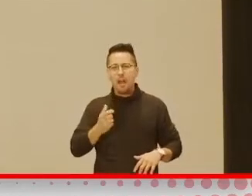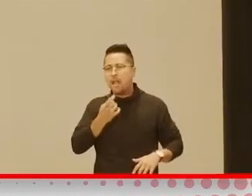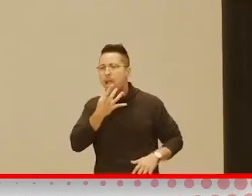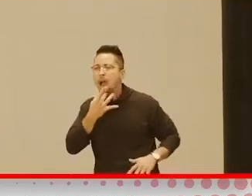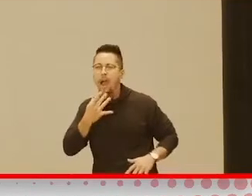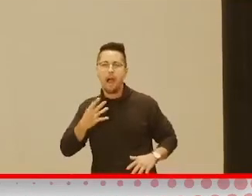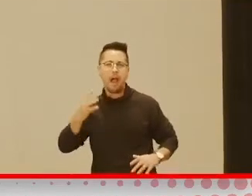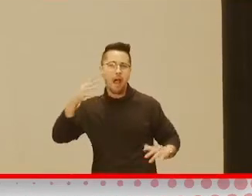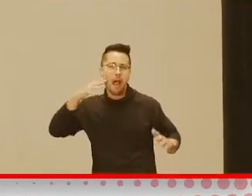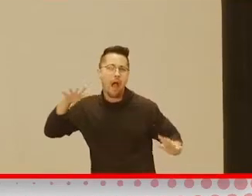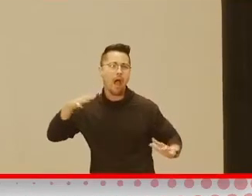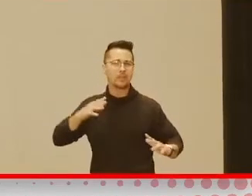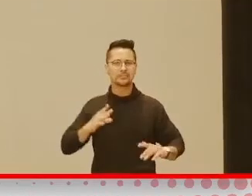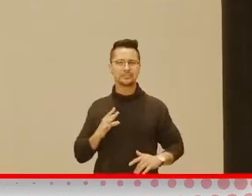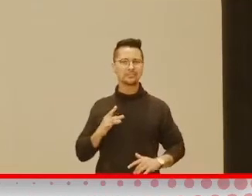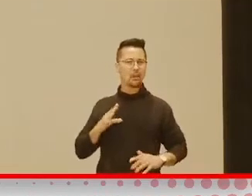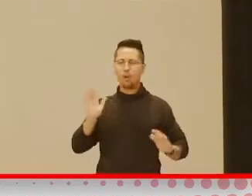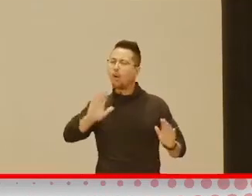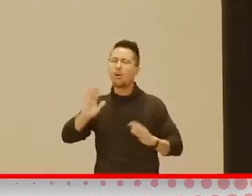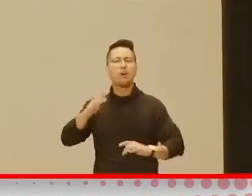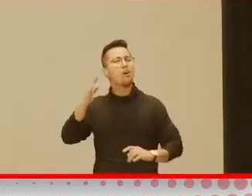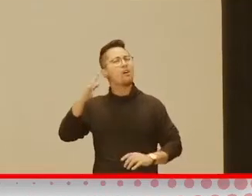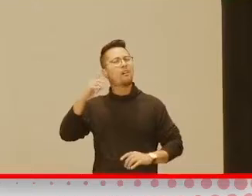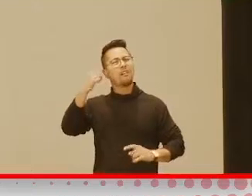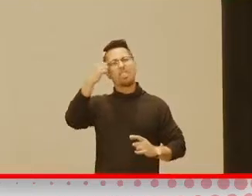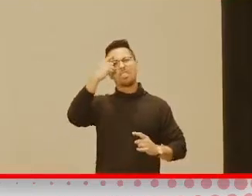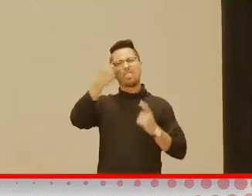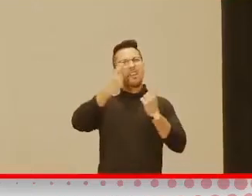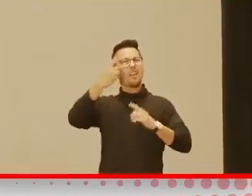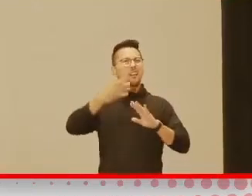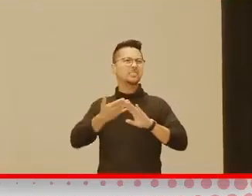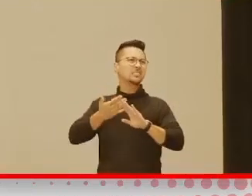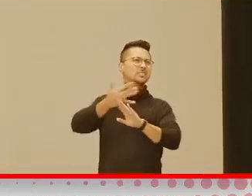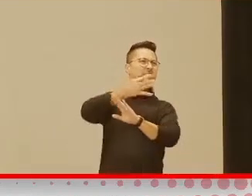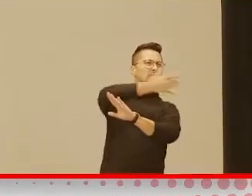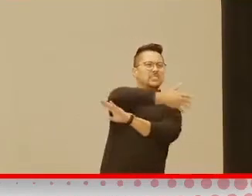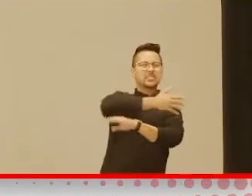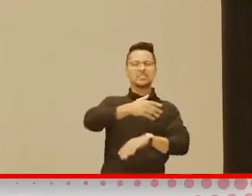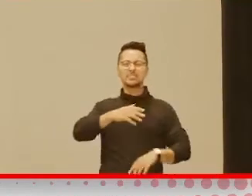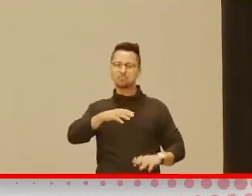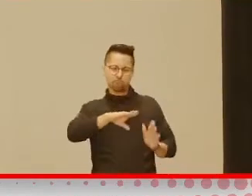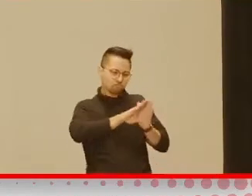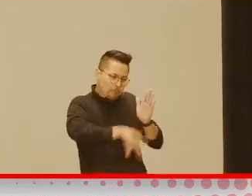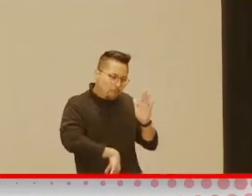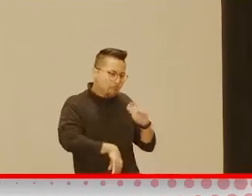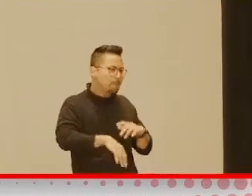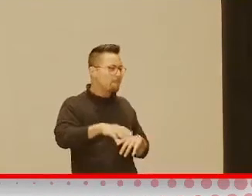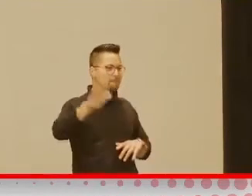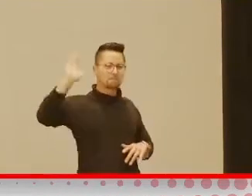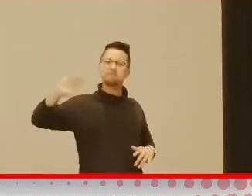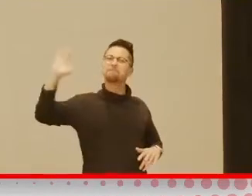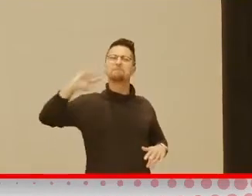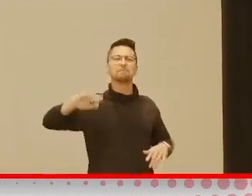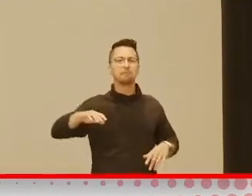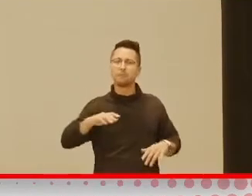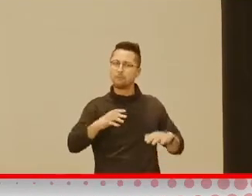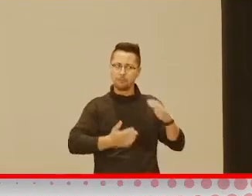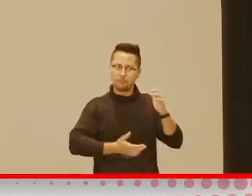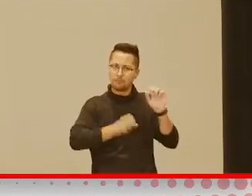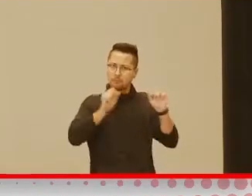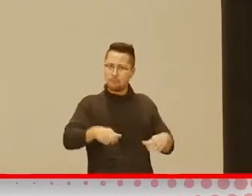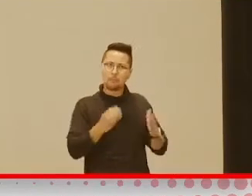things, know, think basic. Think back to those Fisher-Price farms, you know, that you can get a lot of them from the flea market.